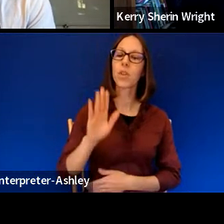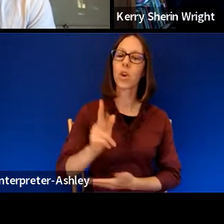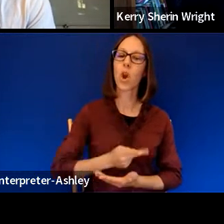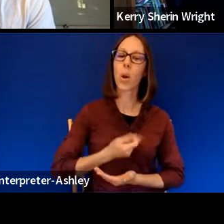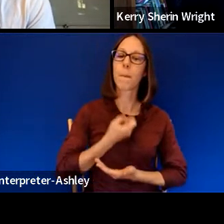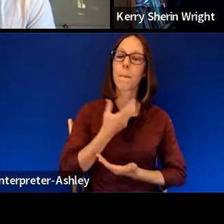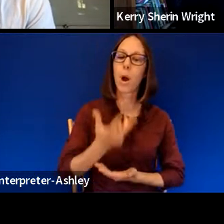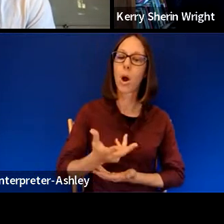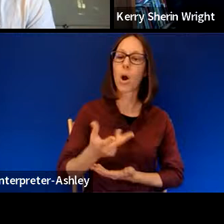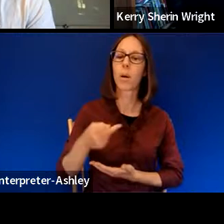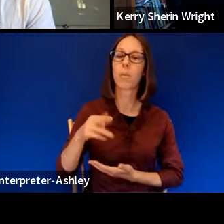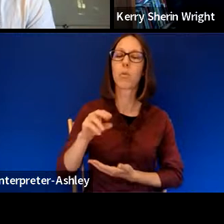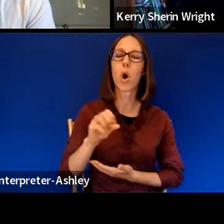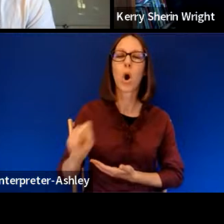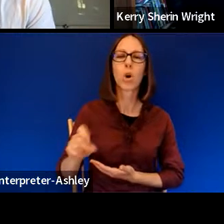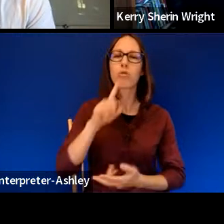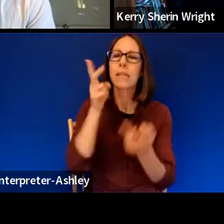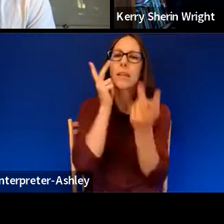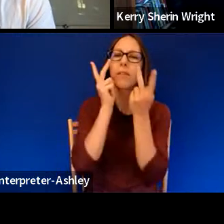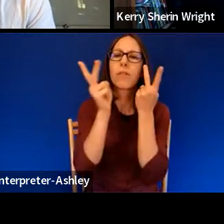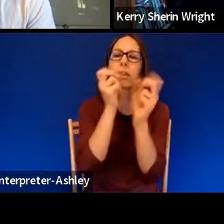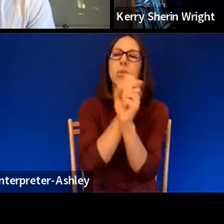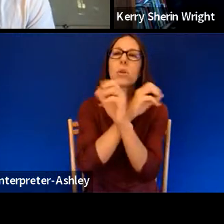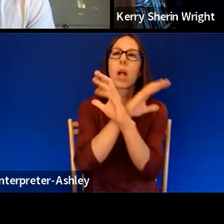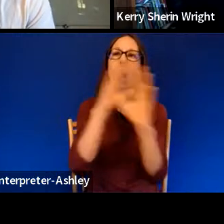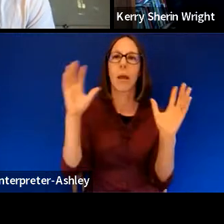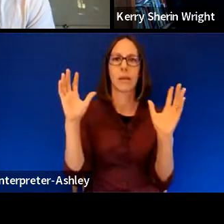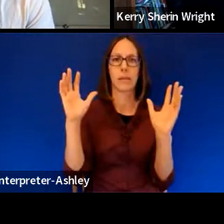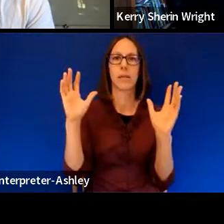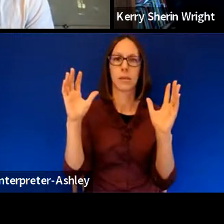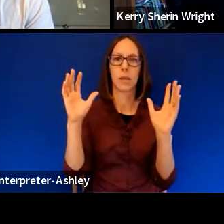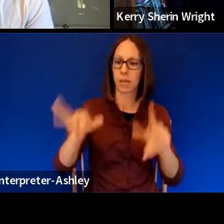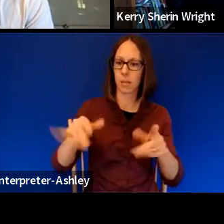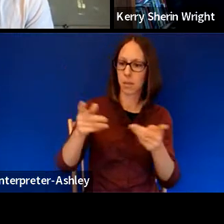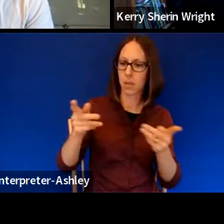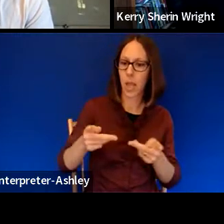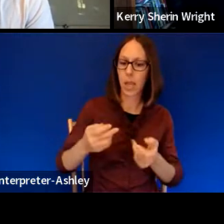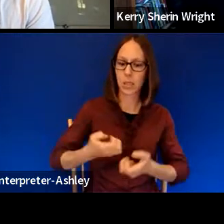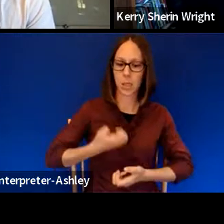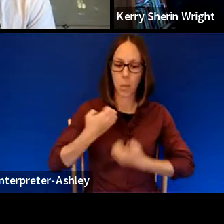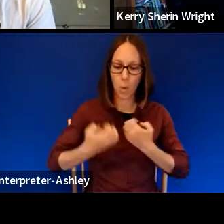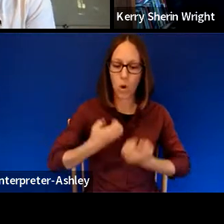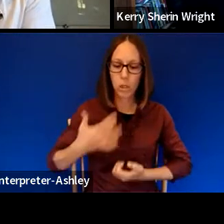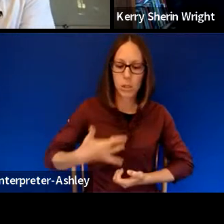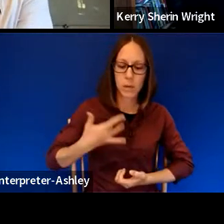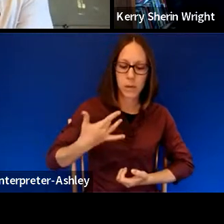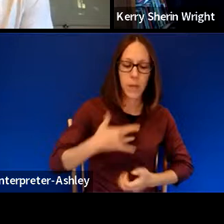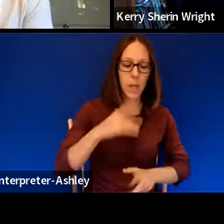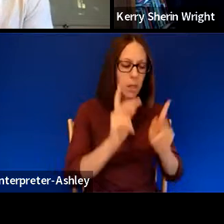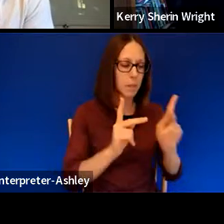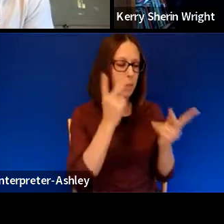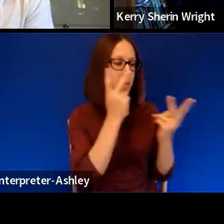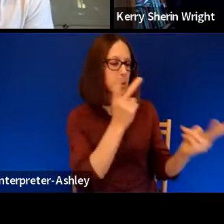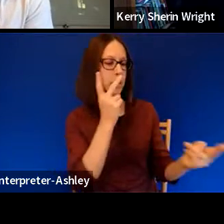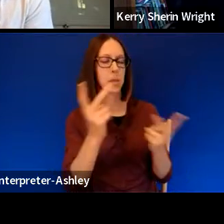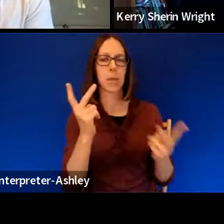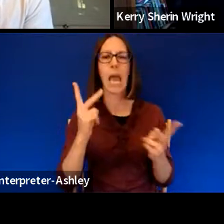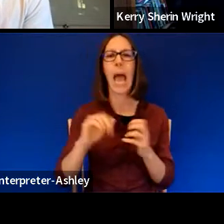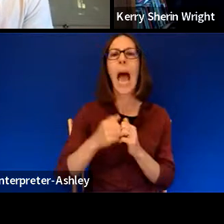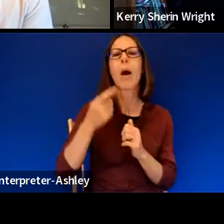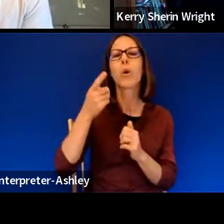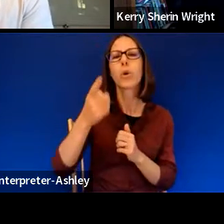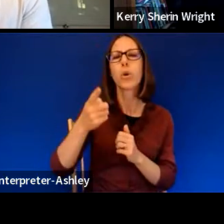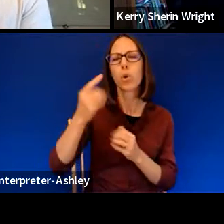so very visual. One can visualize the place, the emotions, the people, how do you process